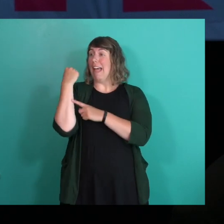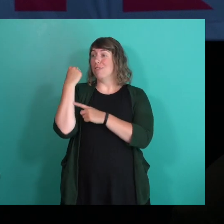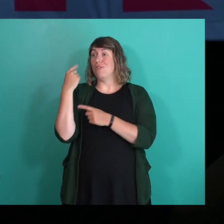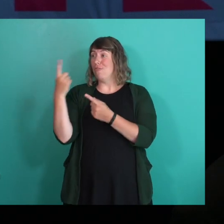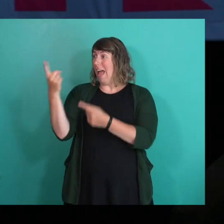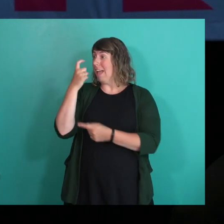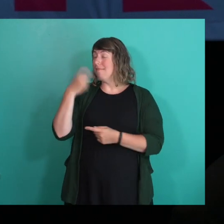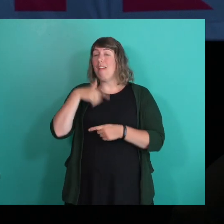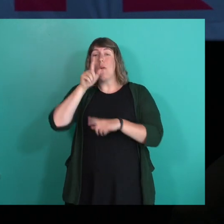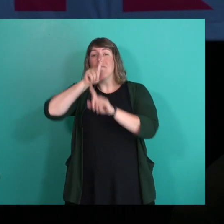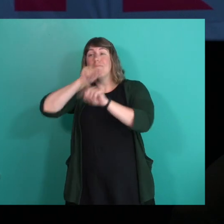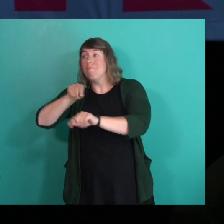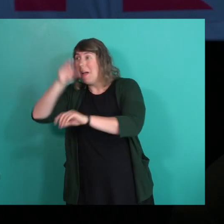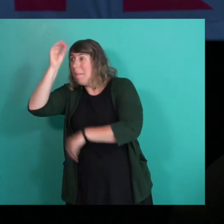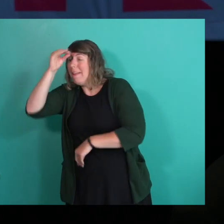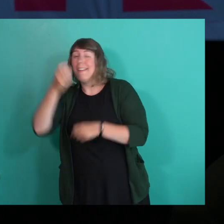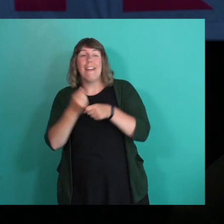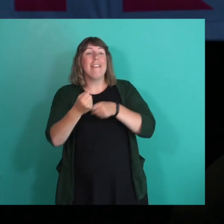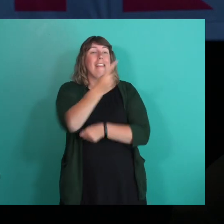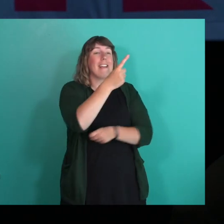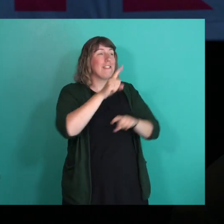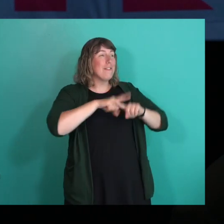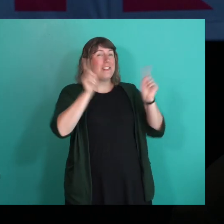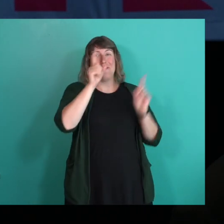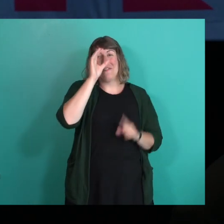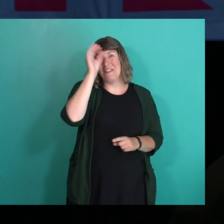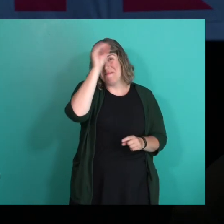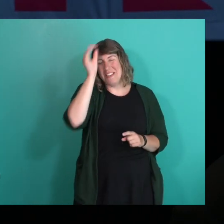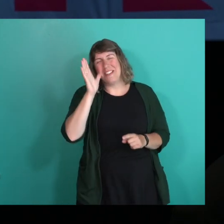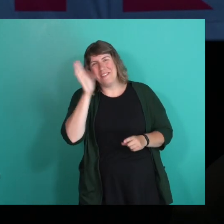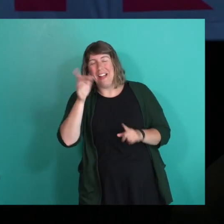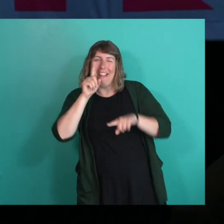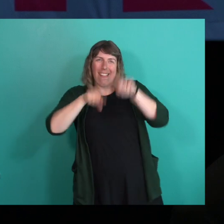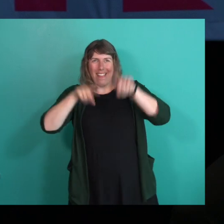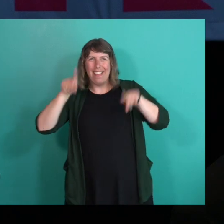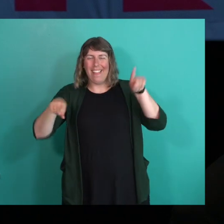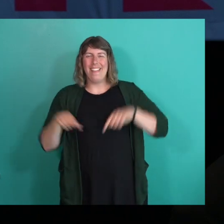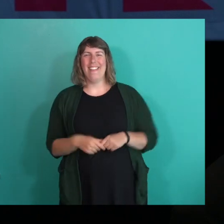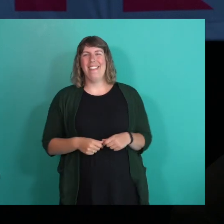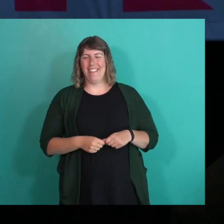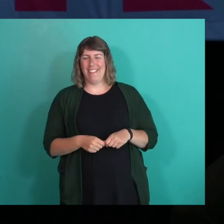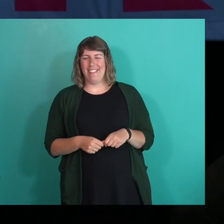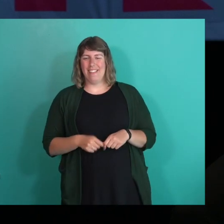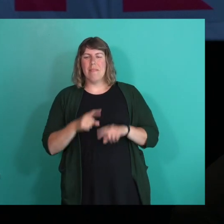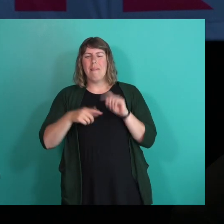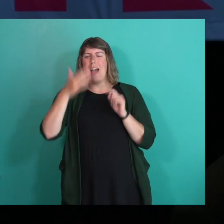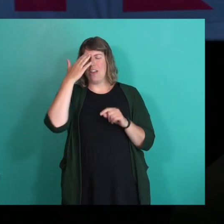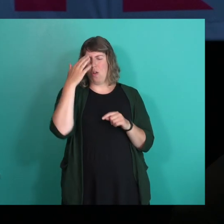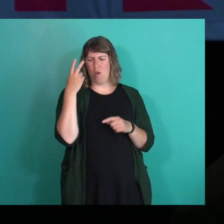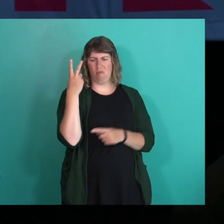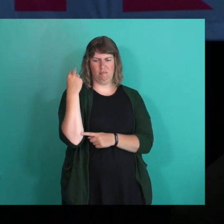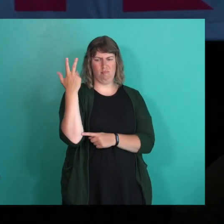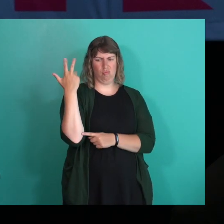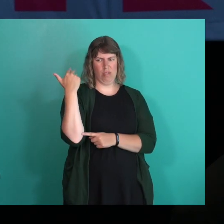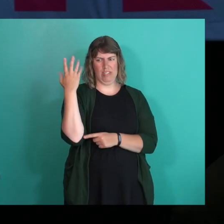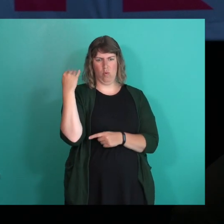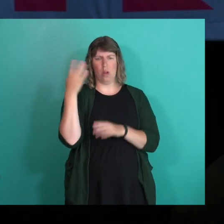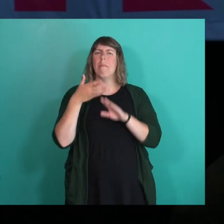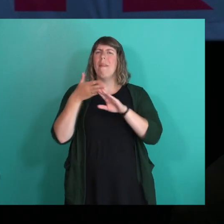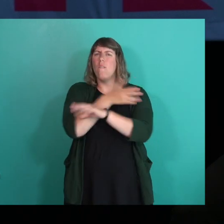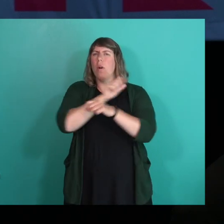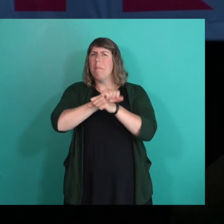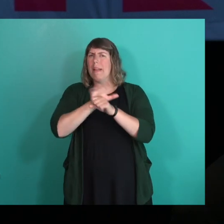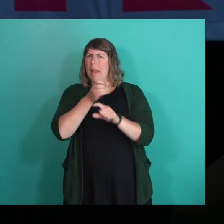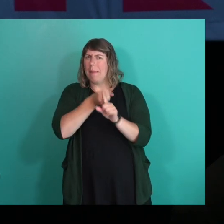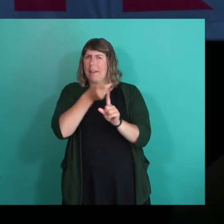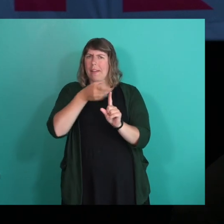opinion. You ask me another year and I might have a different opinion, right? I know the last previous couple of years before the pandemic, there